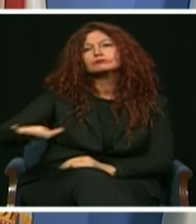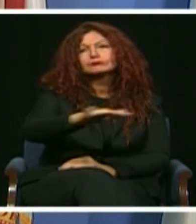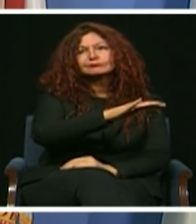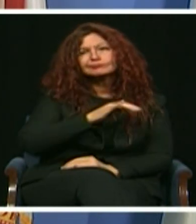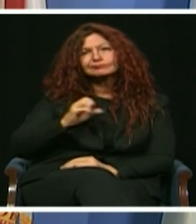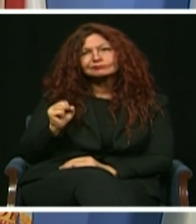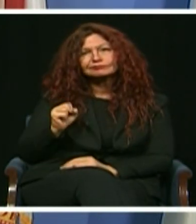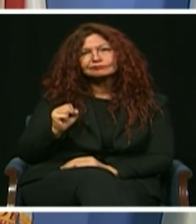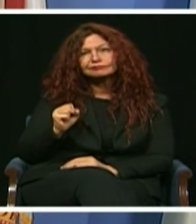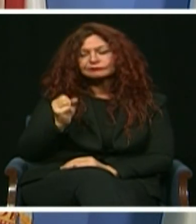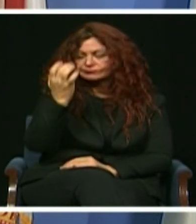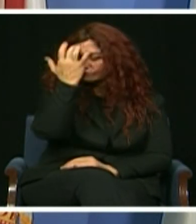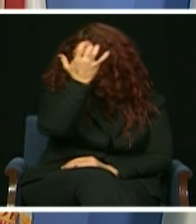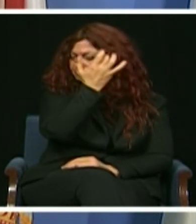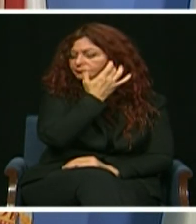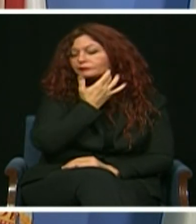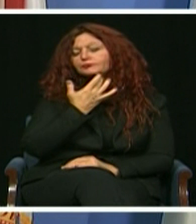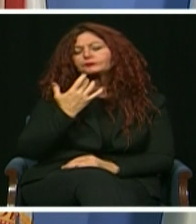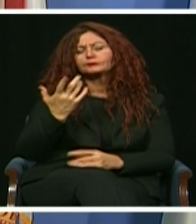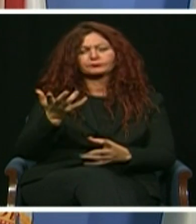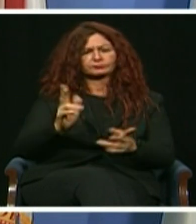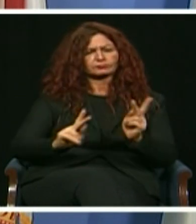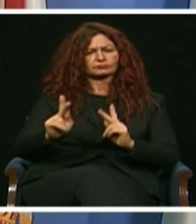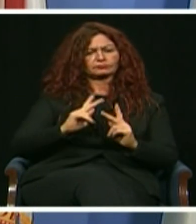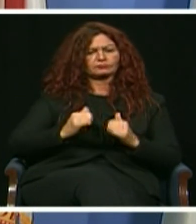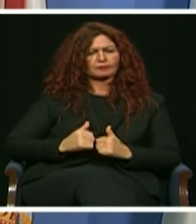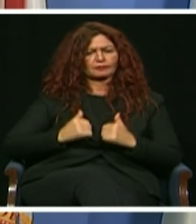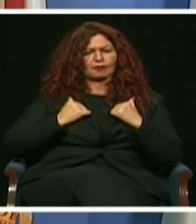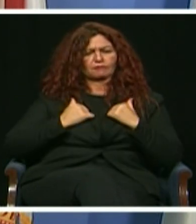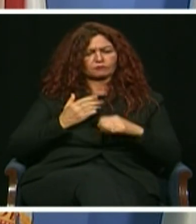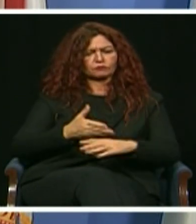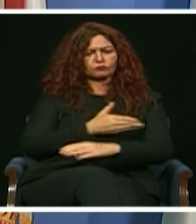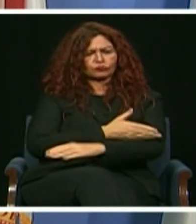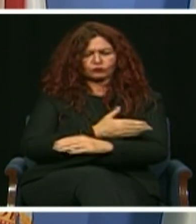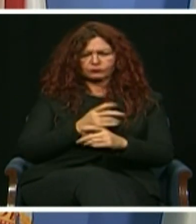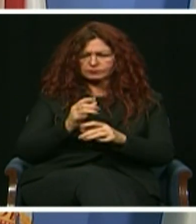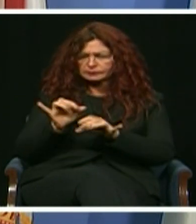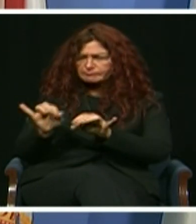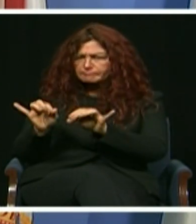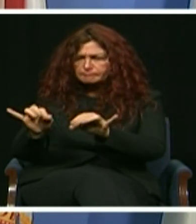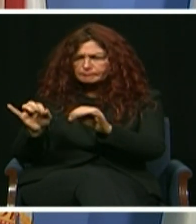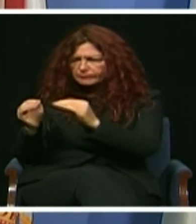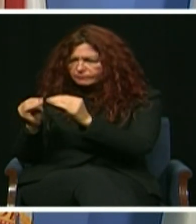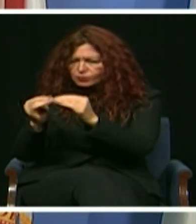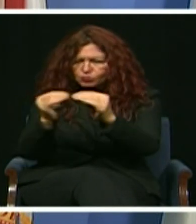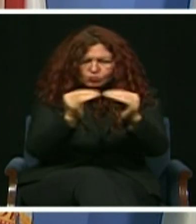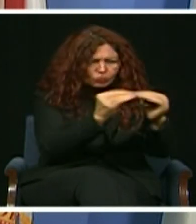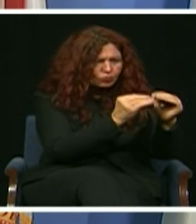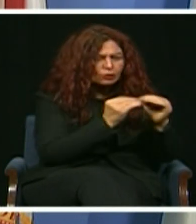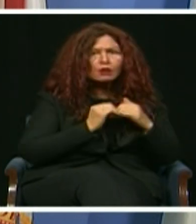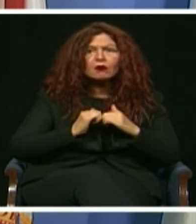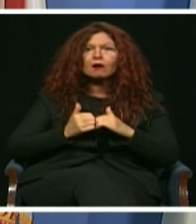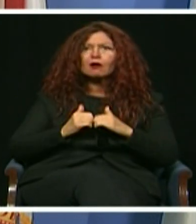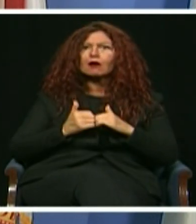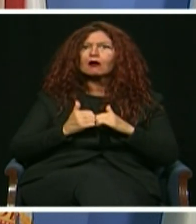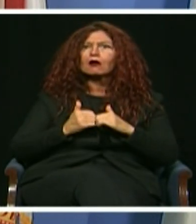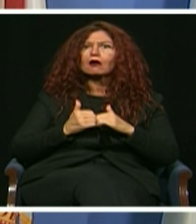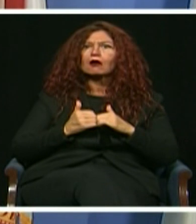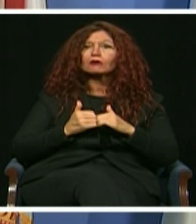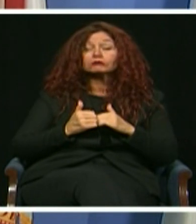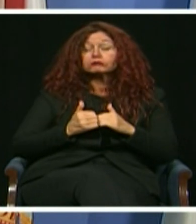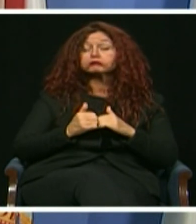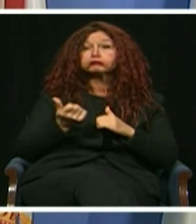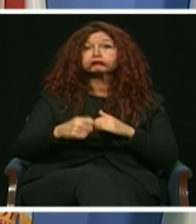will we equitably improve the quality of life of our residents and ensure every part of our community is thriving? We'll dismantle